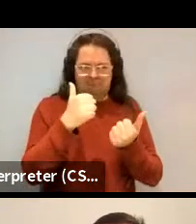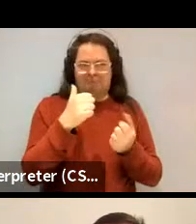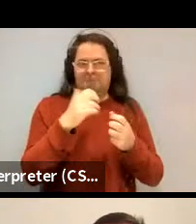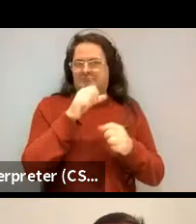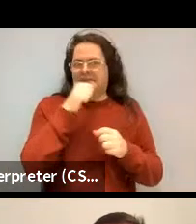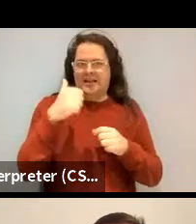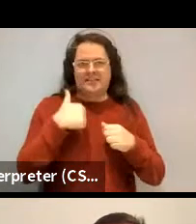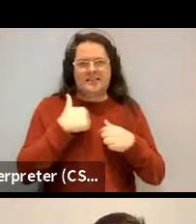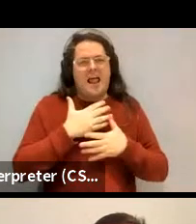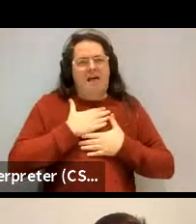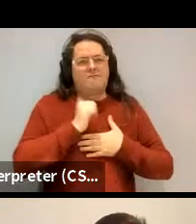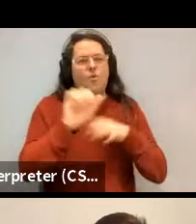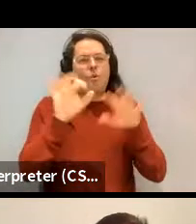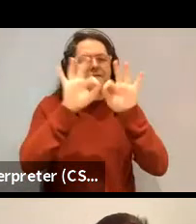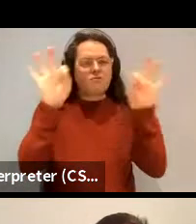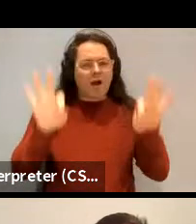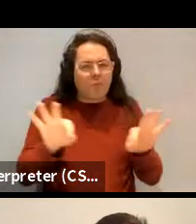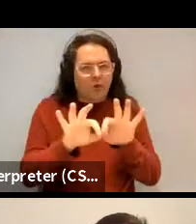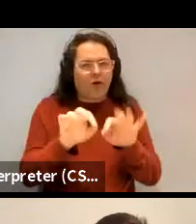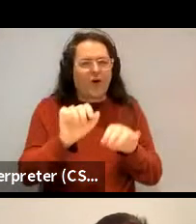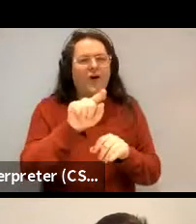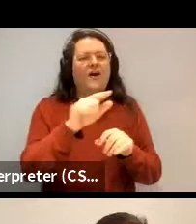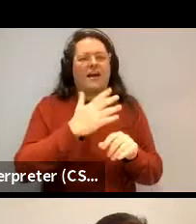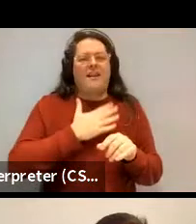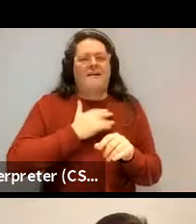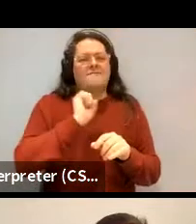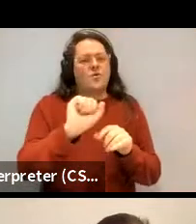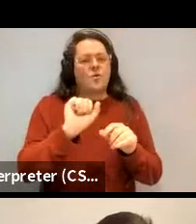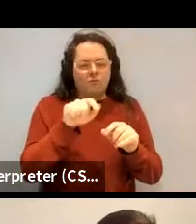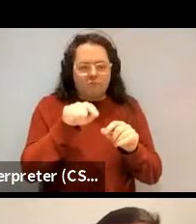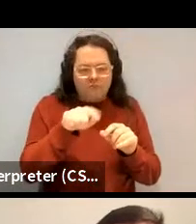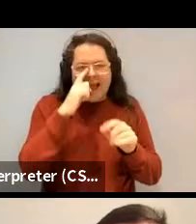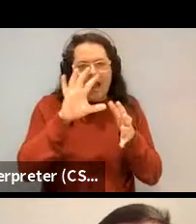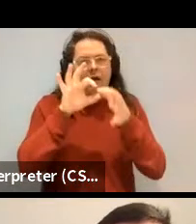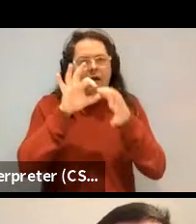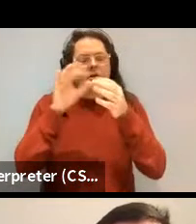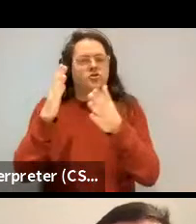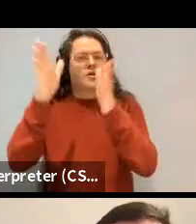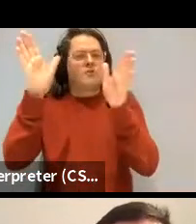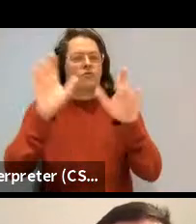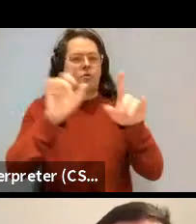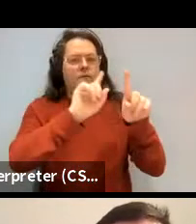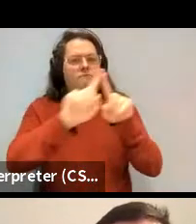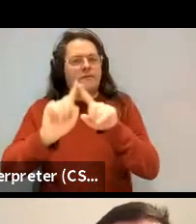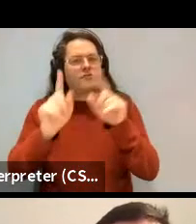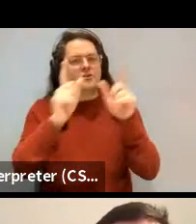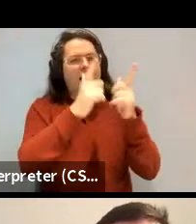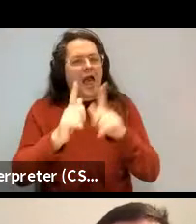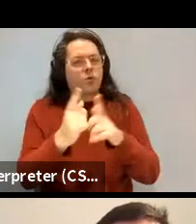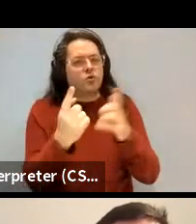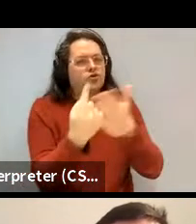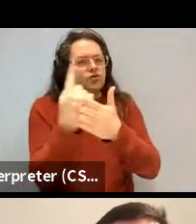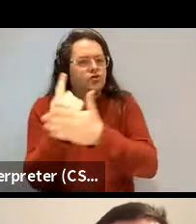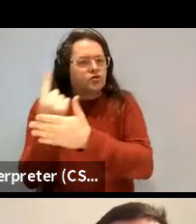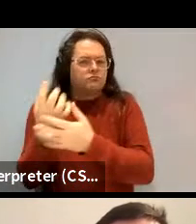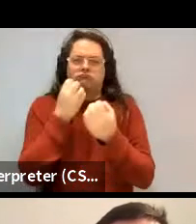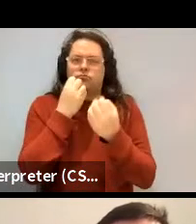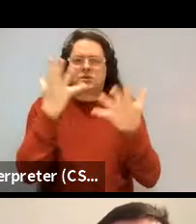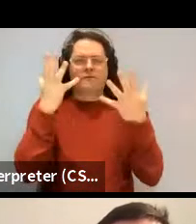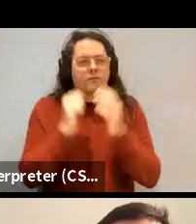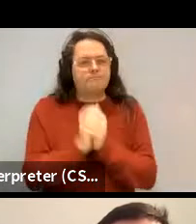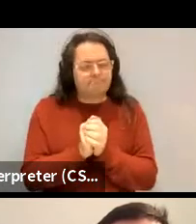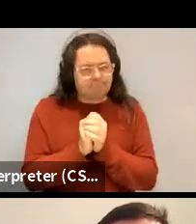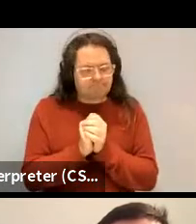I, I love the framework and I love the, the generalizability to lots of language phenomena. It's really wonderful framework.